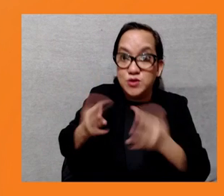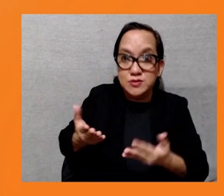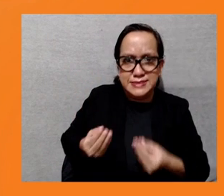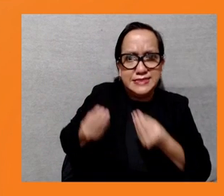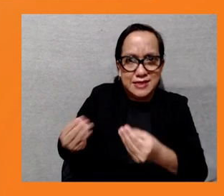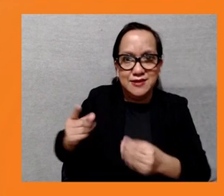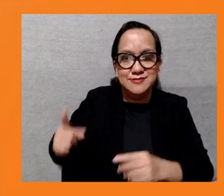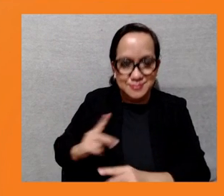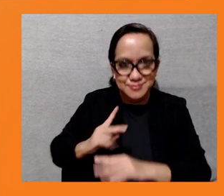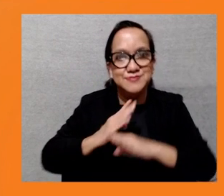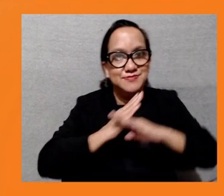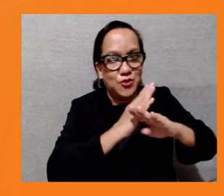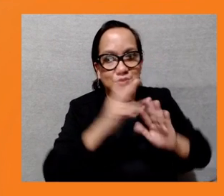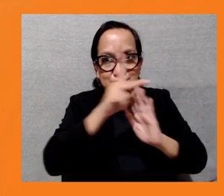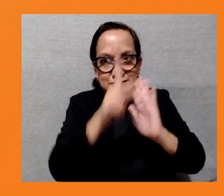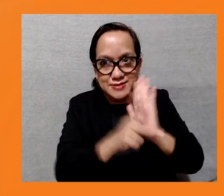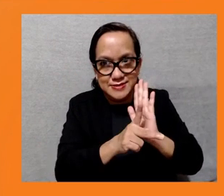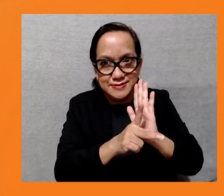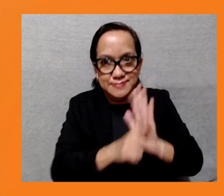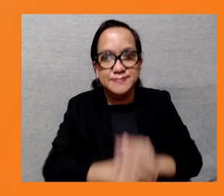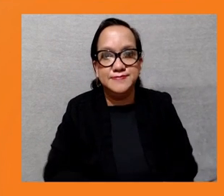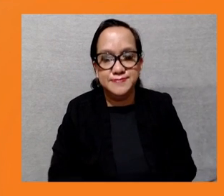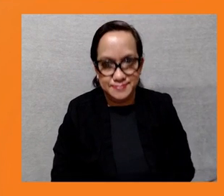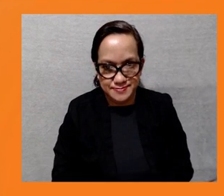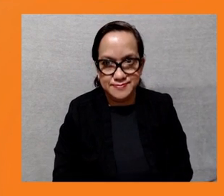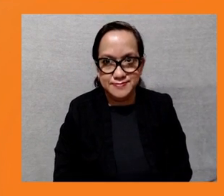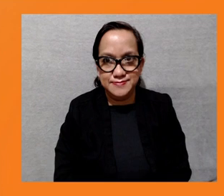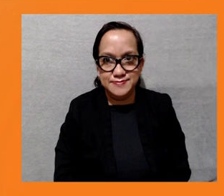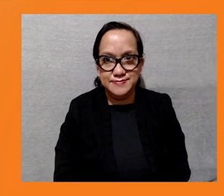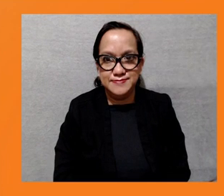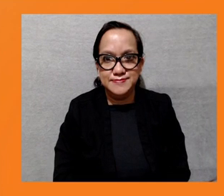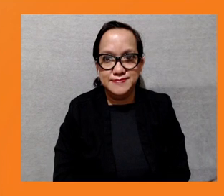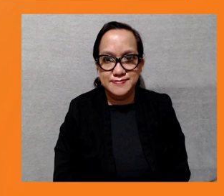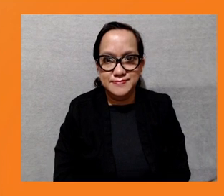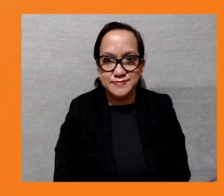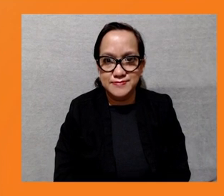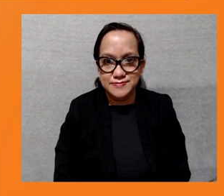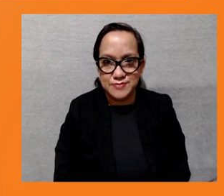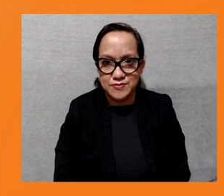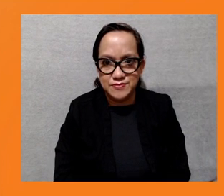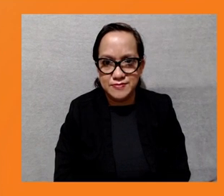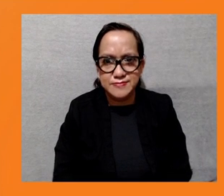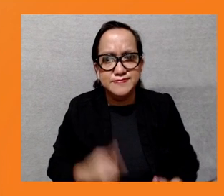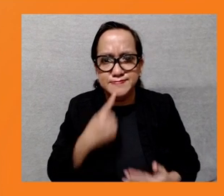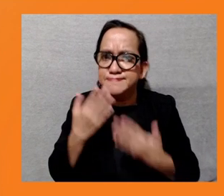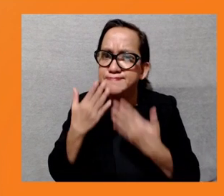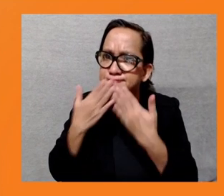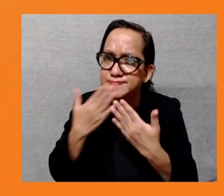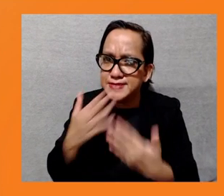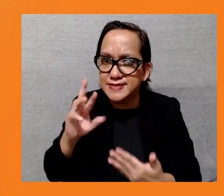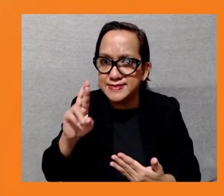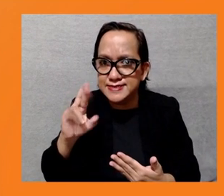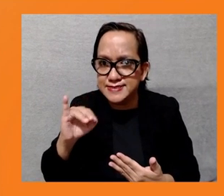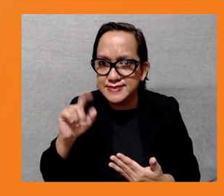Thank you. Thank you so much, Rituji. This is a long-going engagement and a very challenging time for the Magar